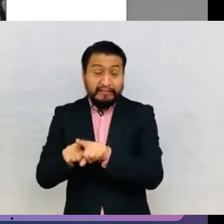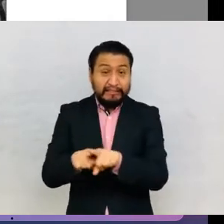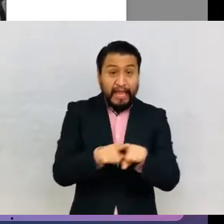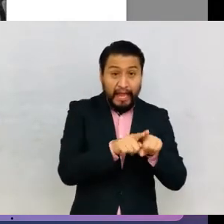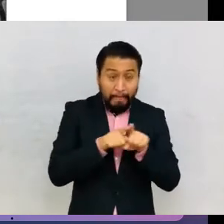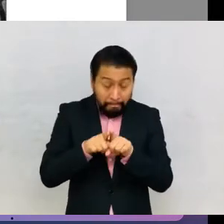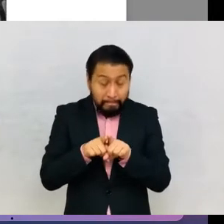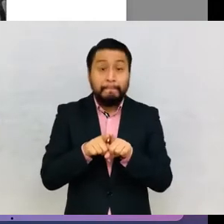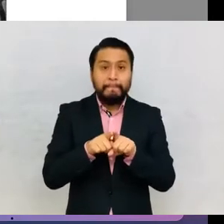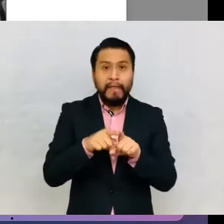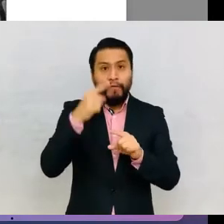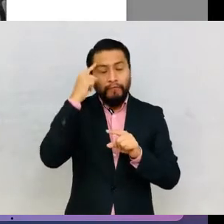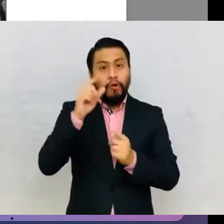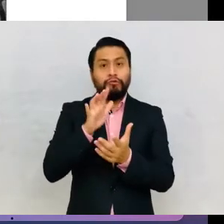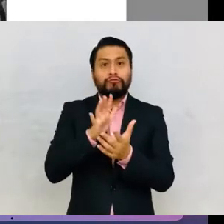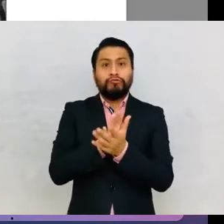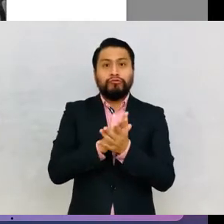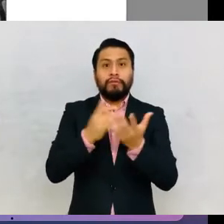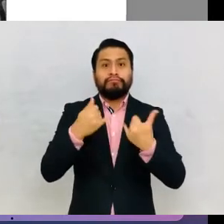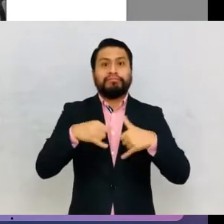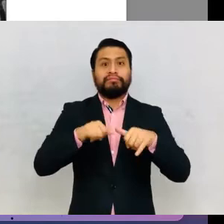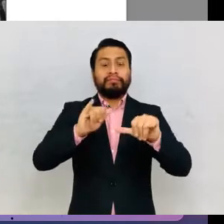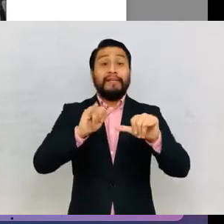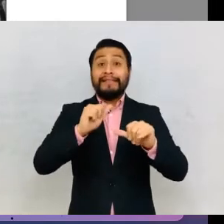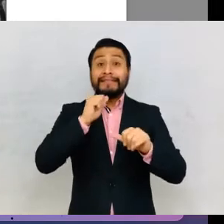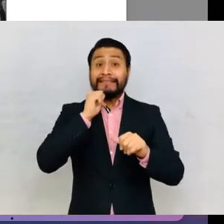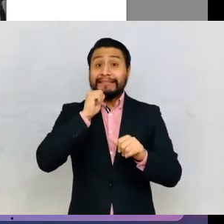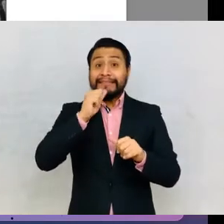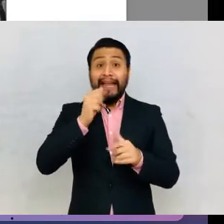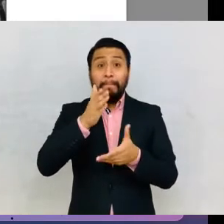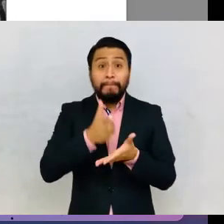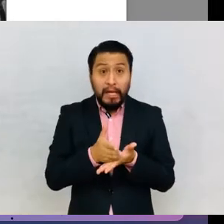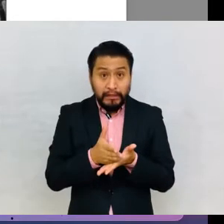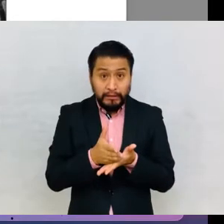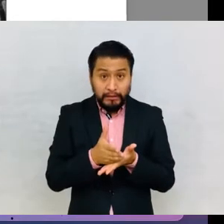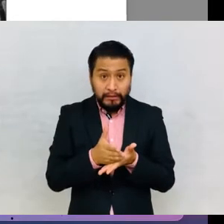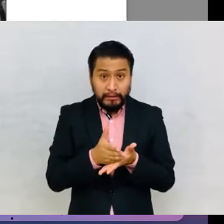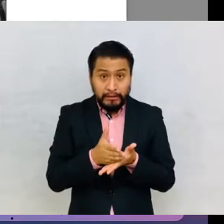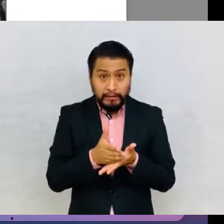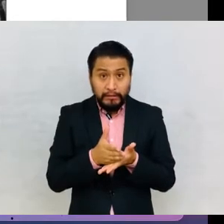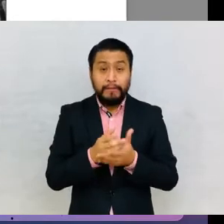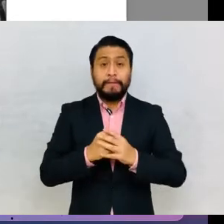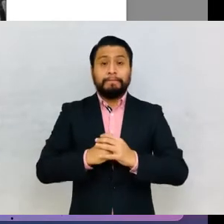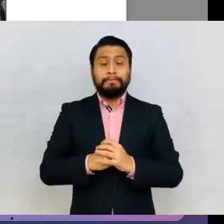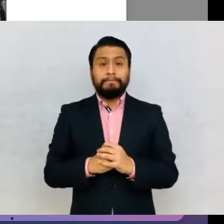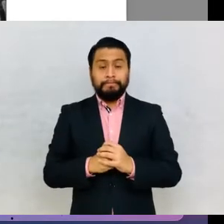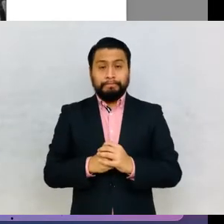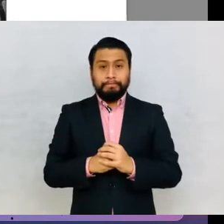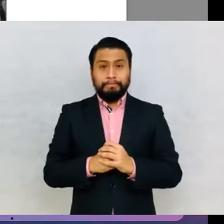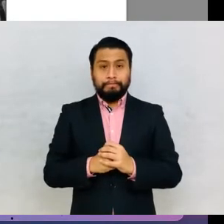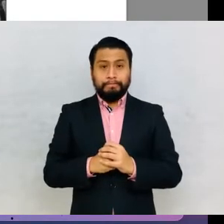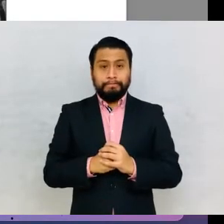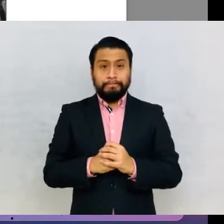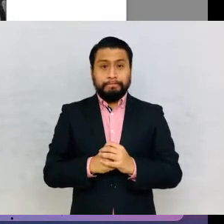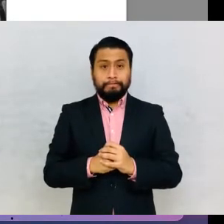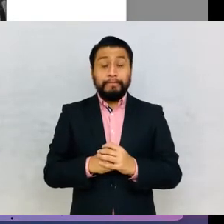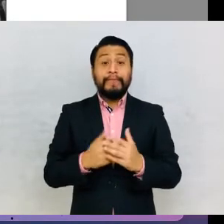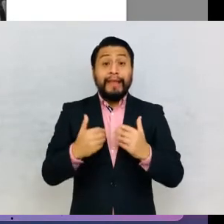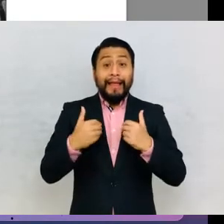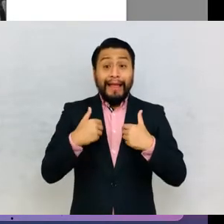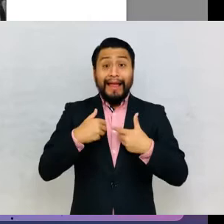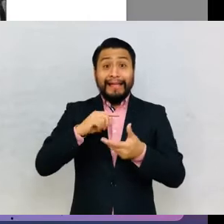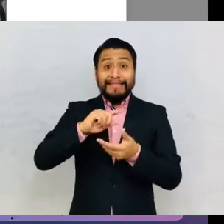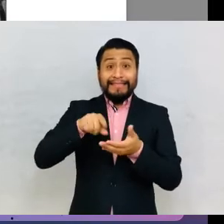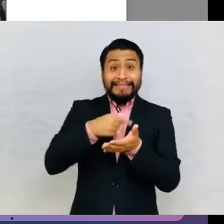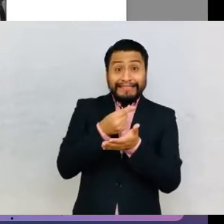and uninterrupted school trajectories where the ladder of school